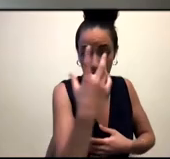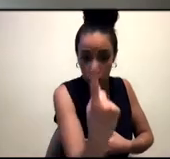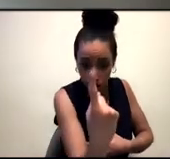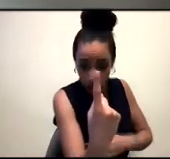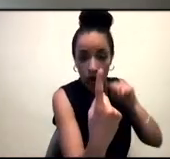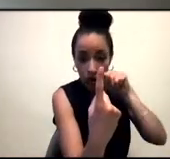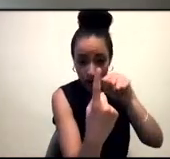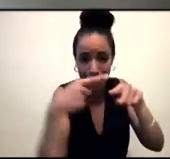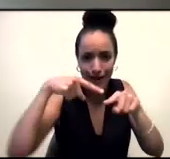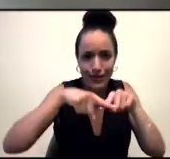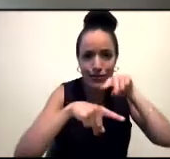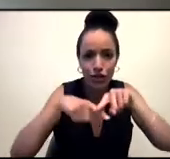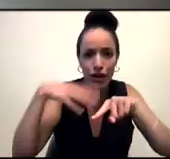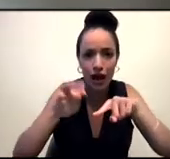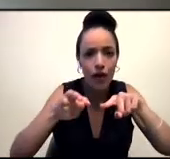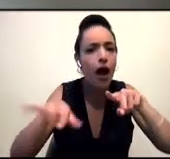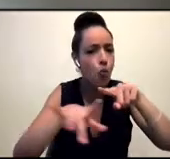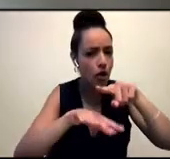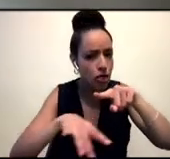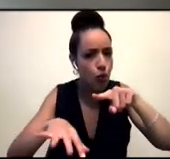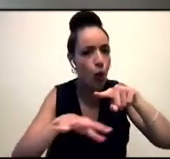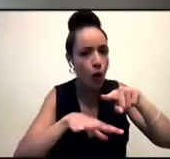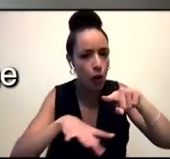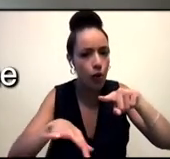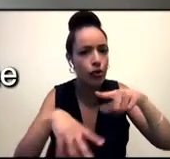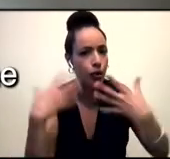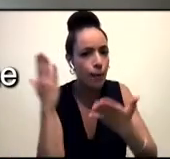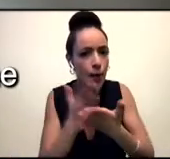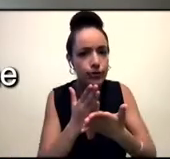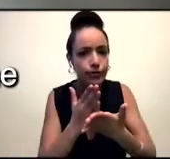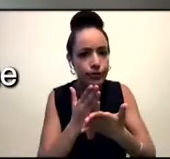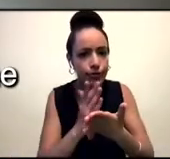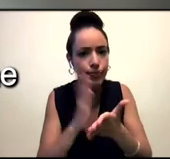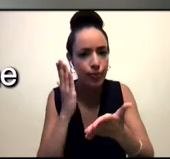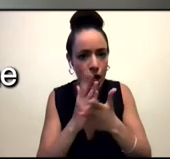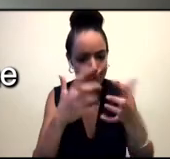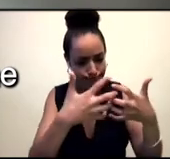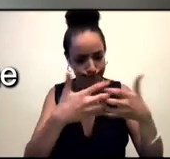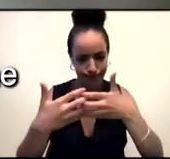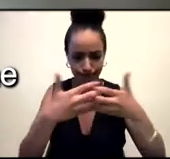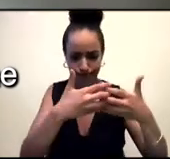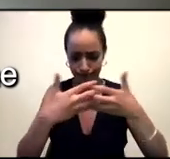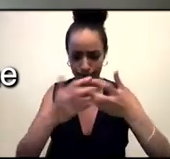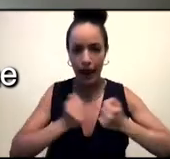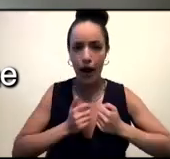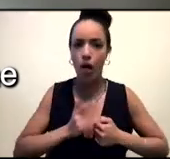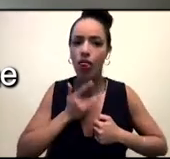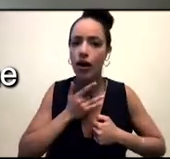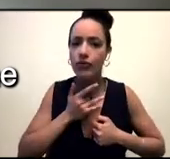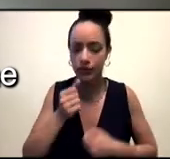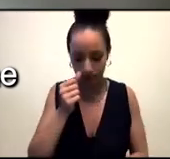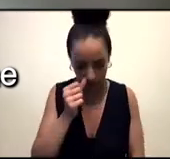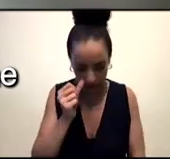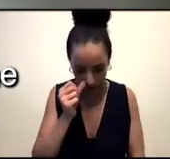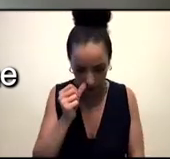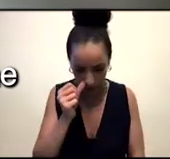intersectionality is addressed, because that's the reality of our lives. And, you know, we are seeing shows which are kind